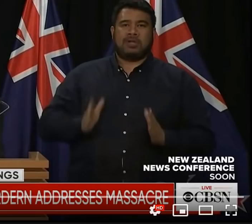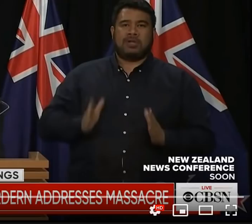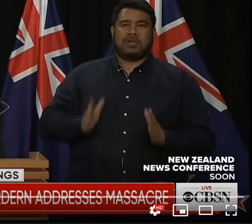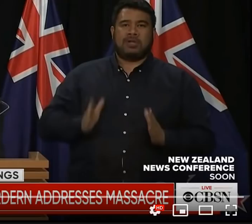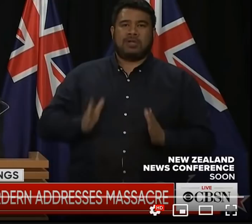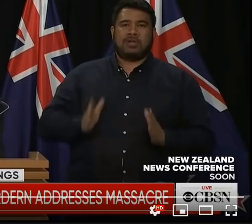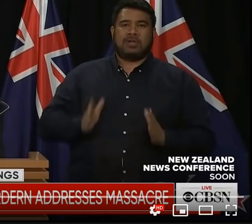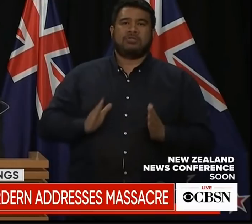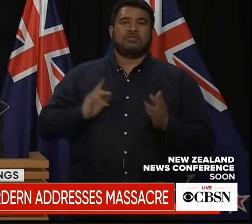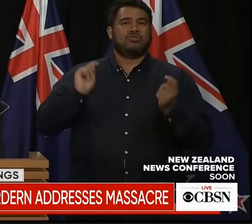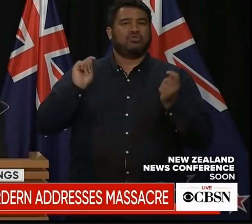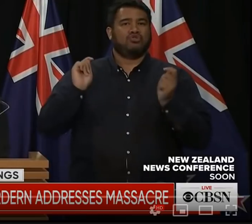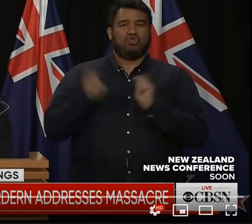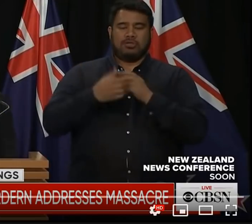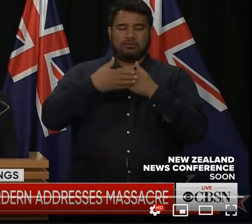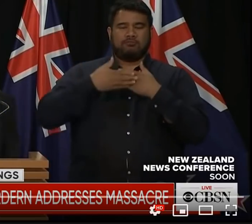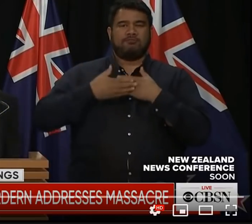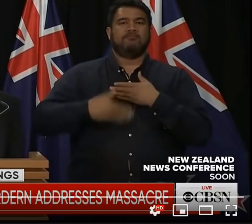hand language